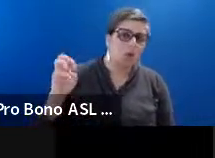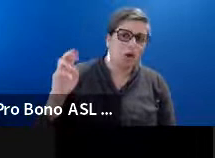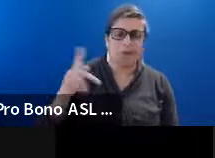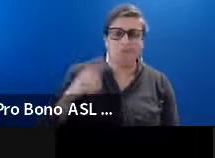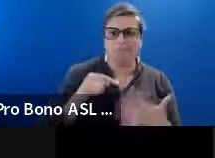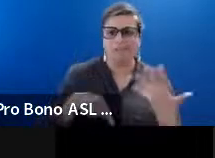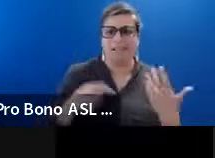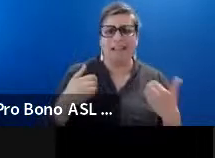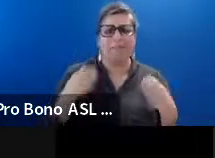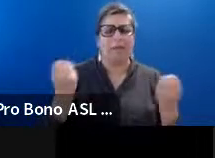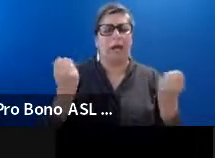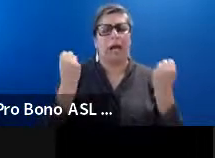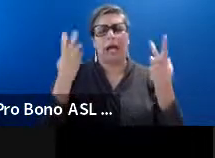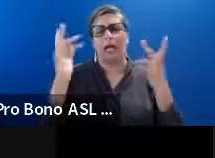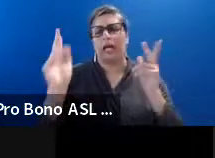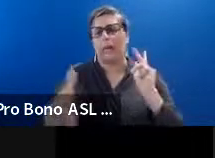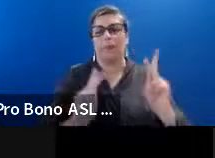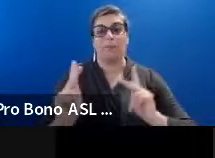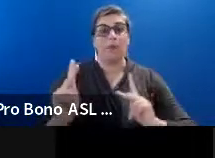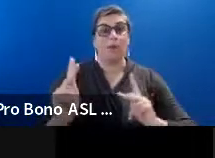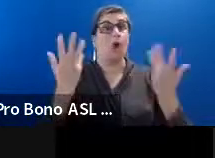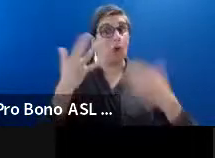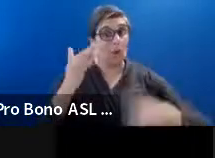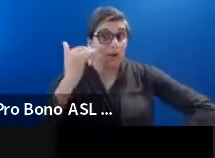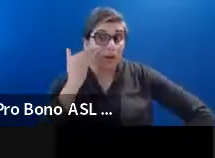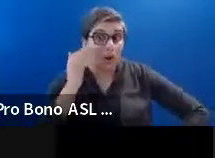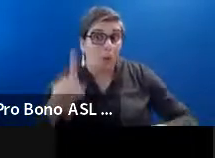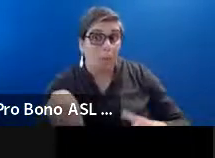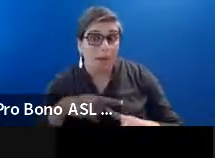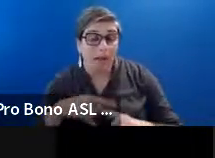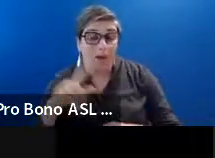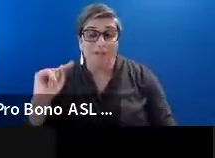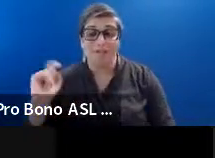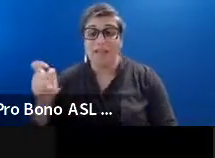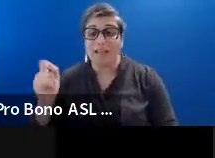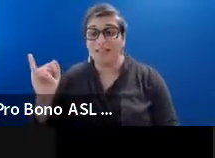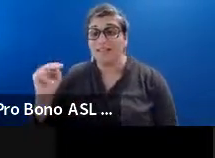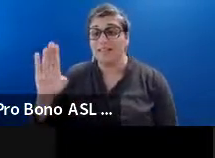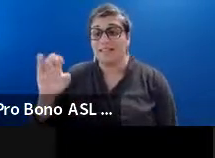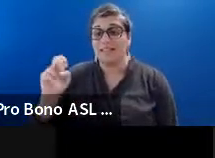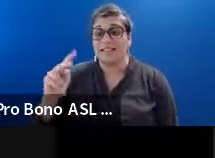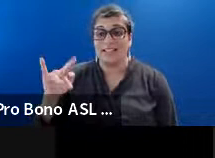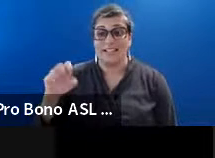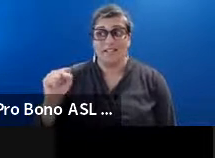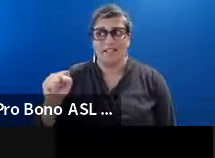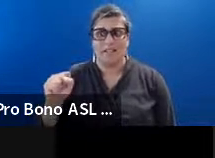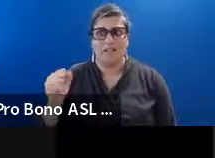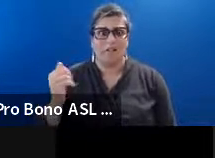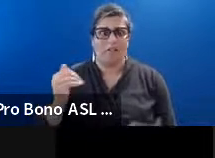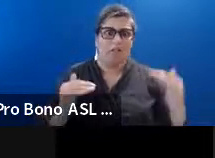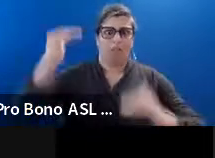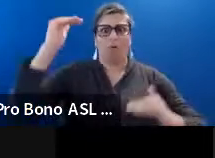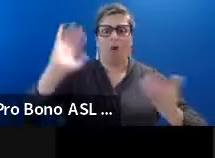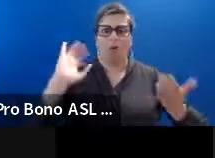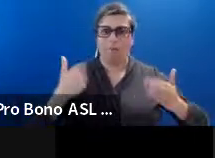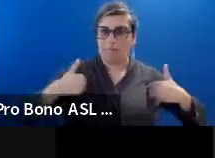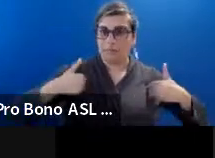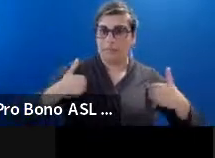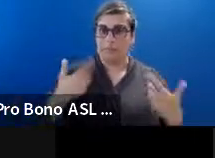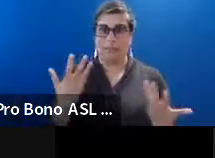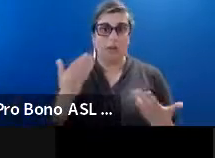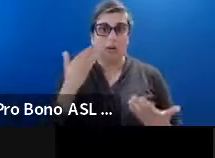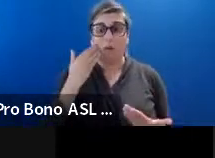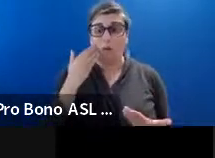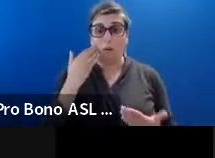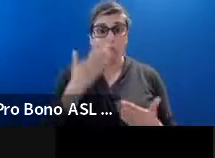people. That. That. Know about incentives. Oftentimes more than. Than I do. They know more. My program. Better than